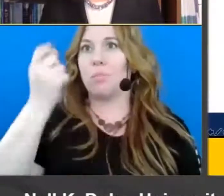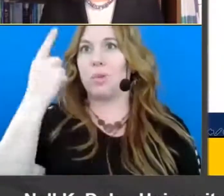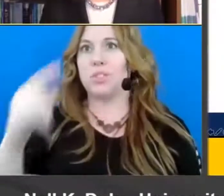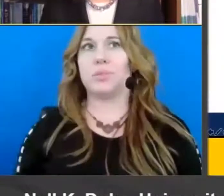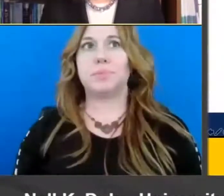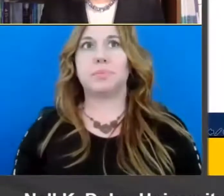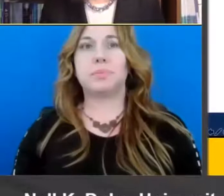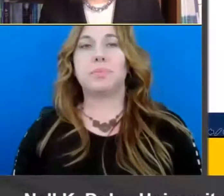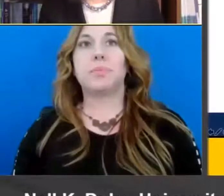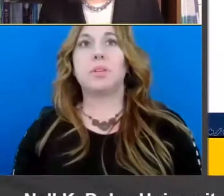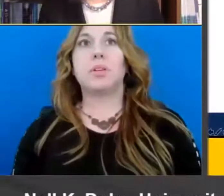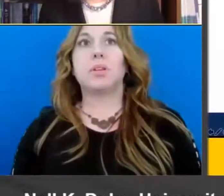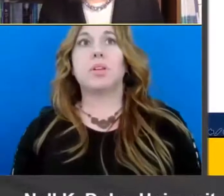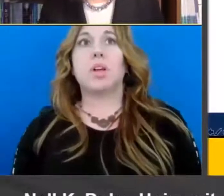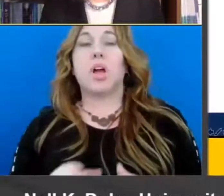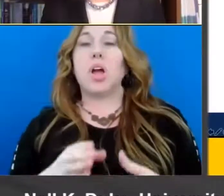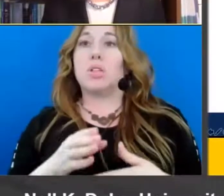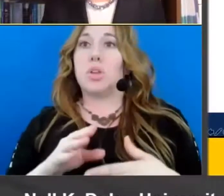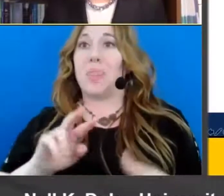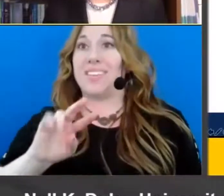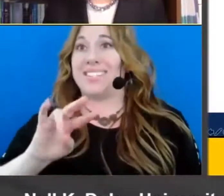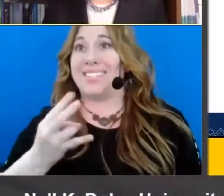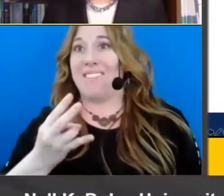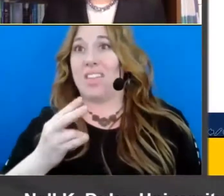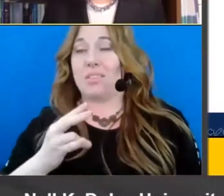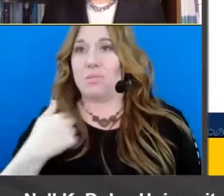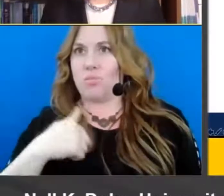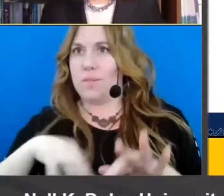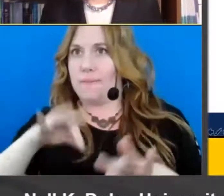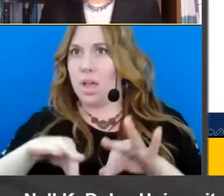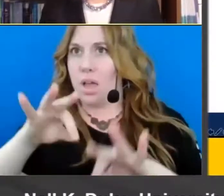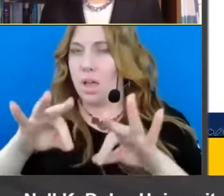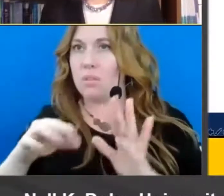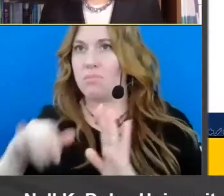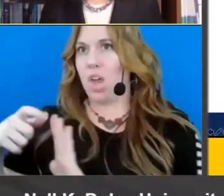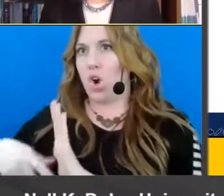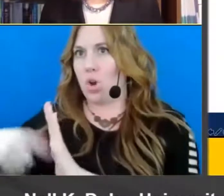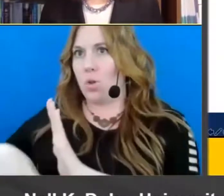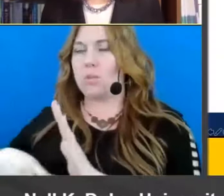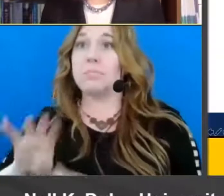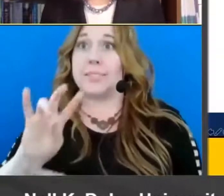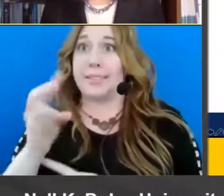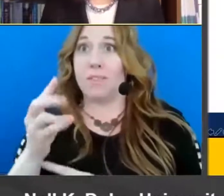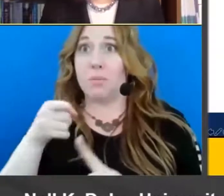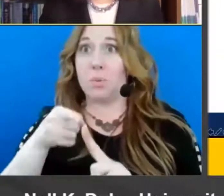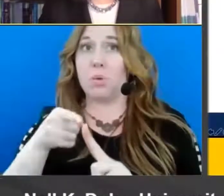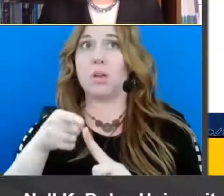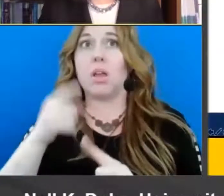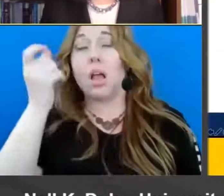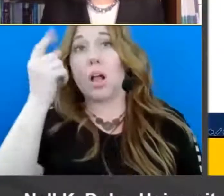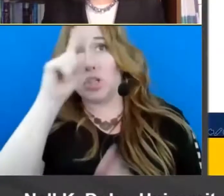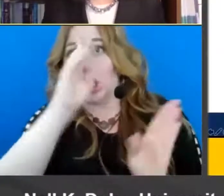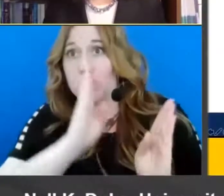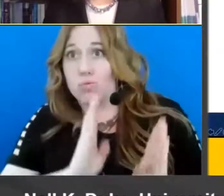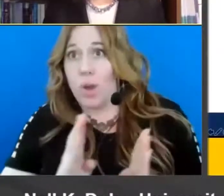so conclusion seven or finding seven um in that we uh work to convey in our article is the comprehension strategy instruction